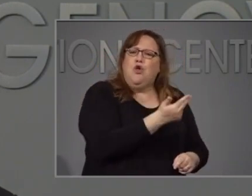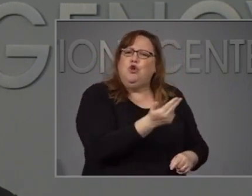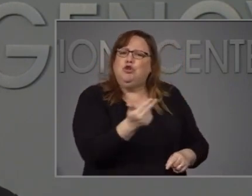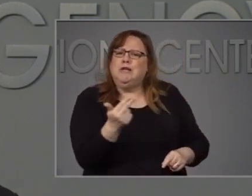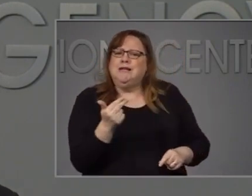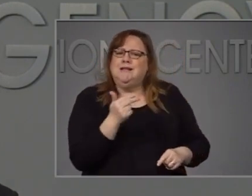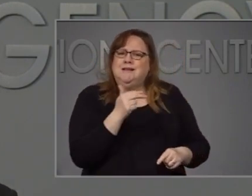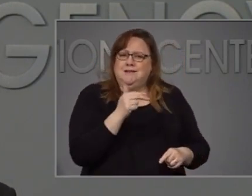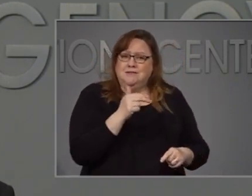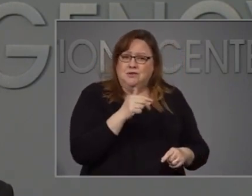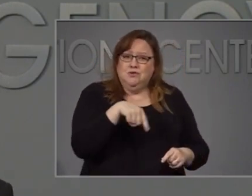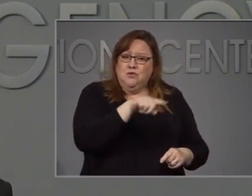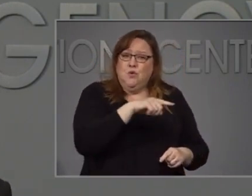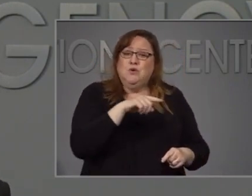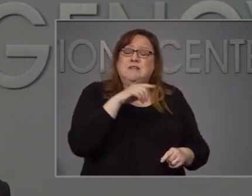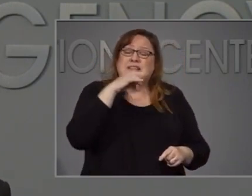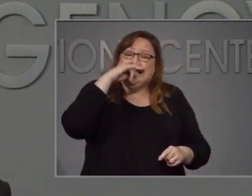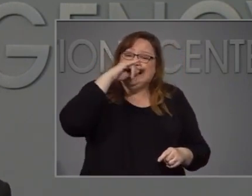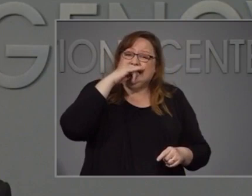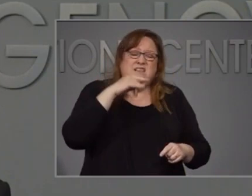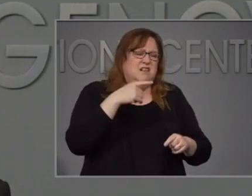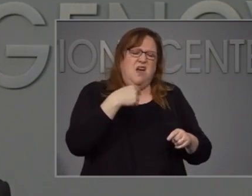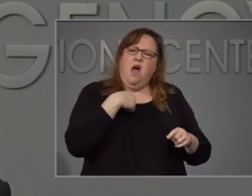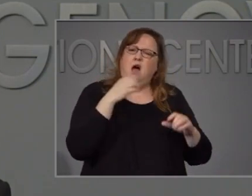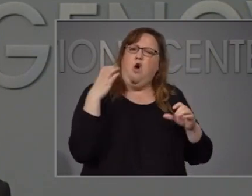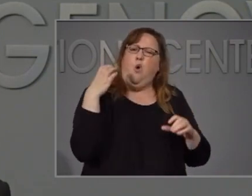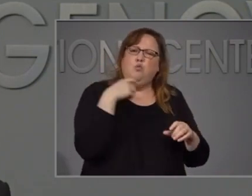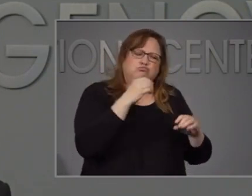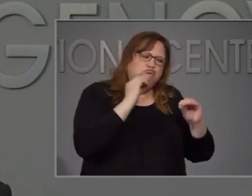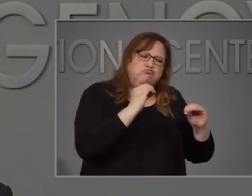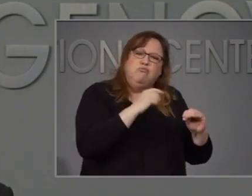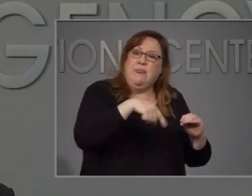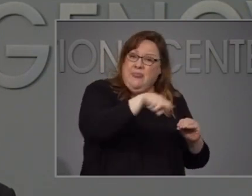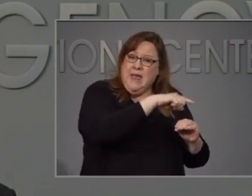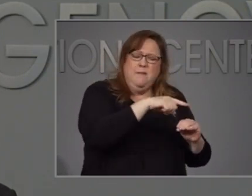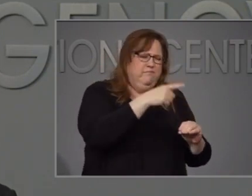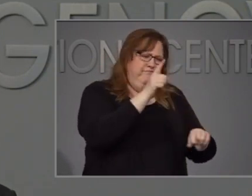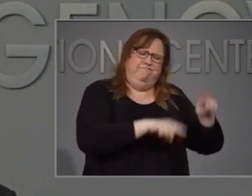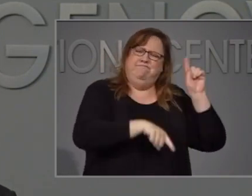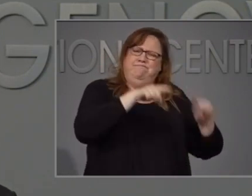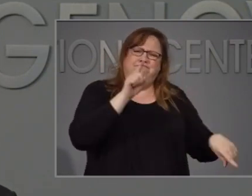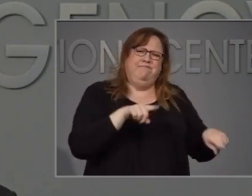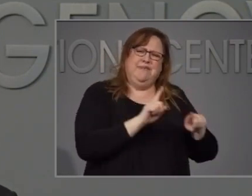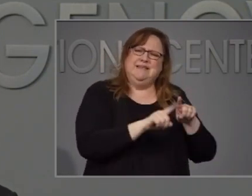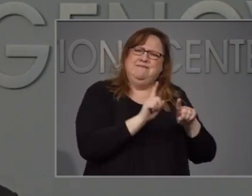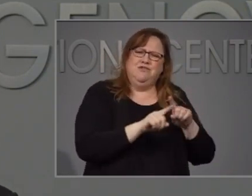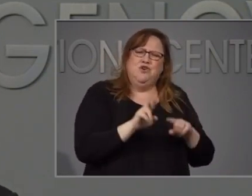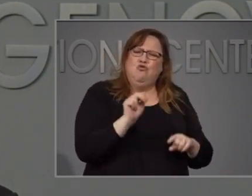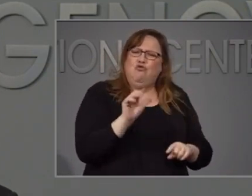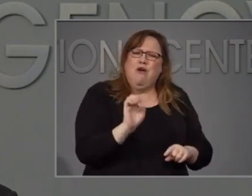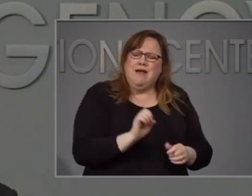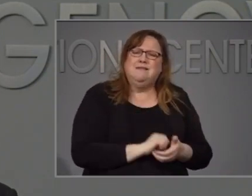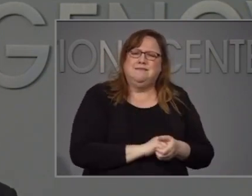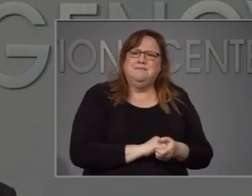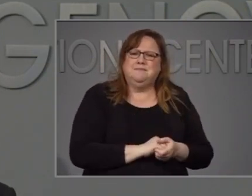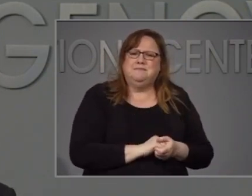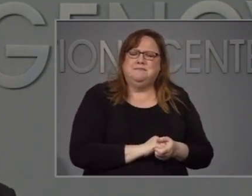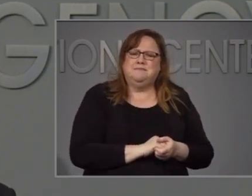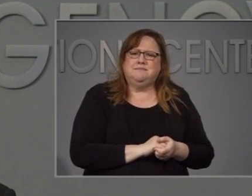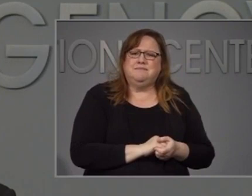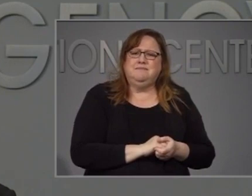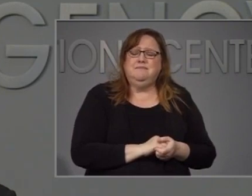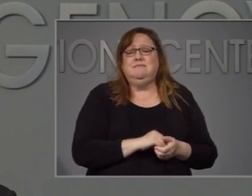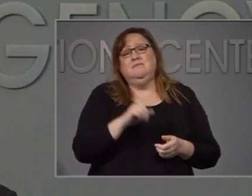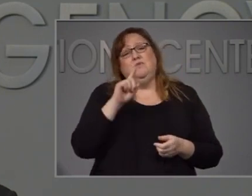backgrounds. The highest ethical standards should govern every aspect of law enforcement and true